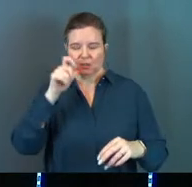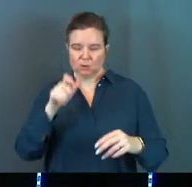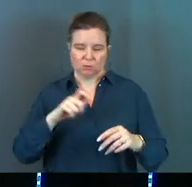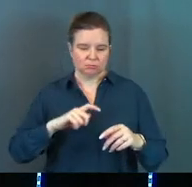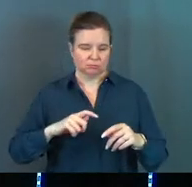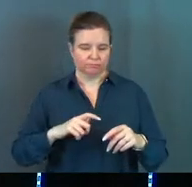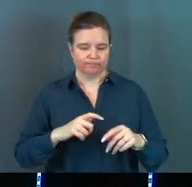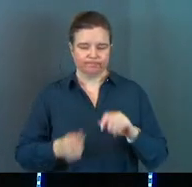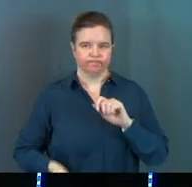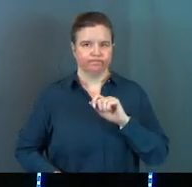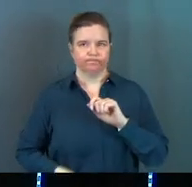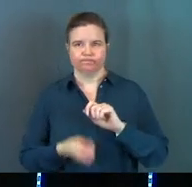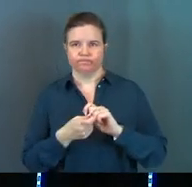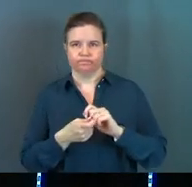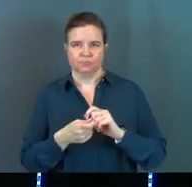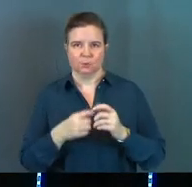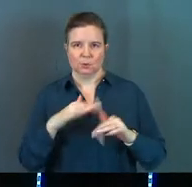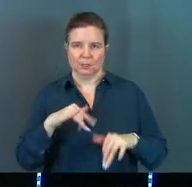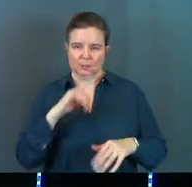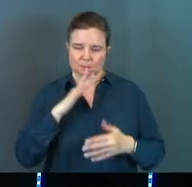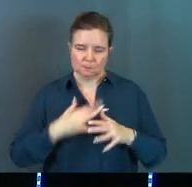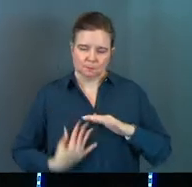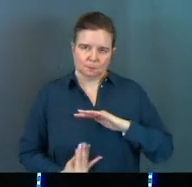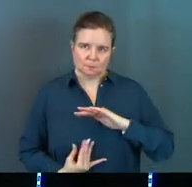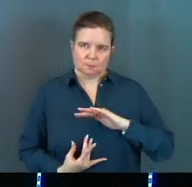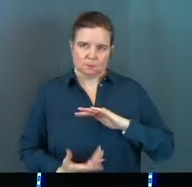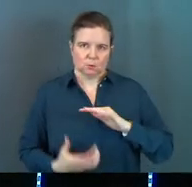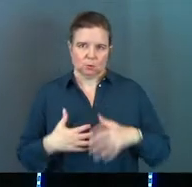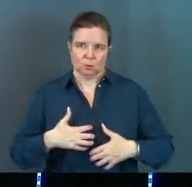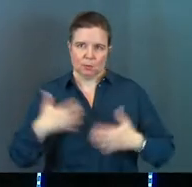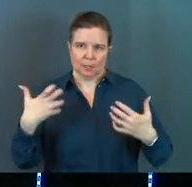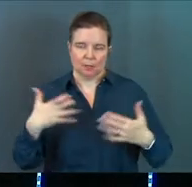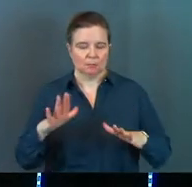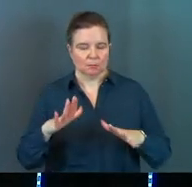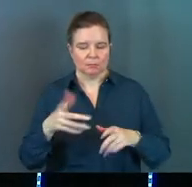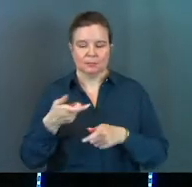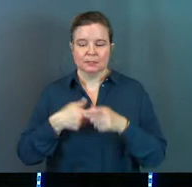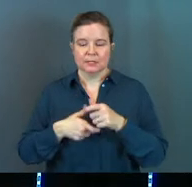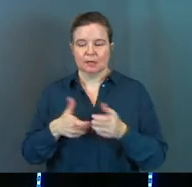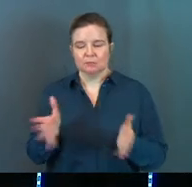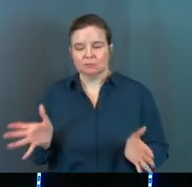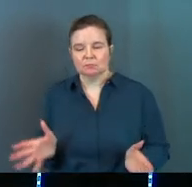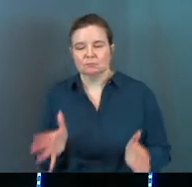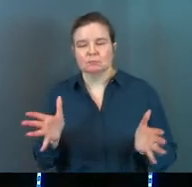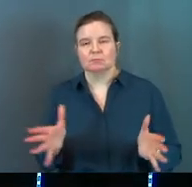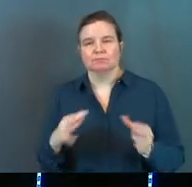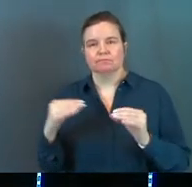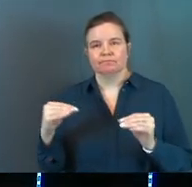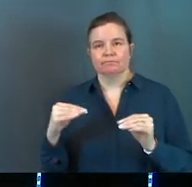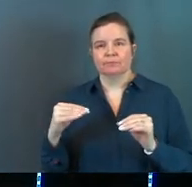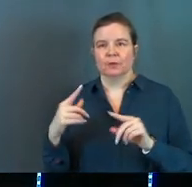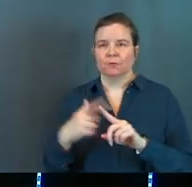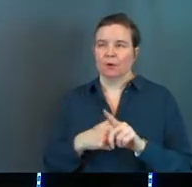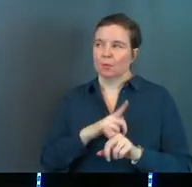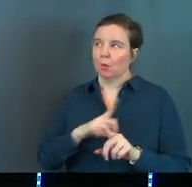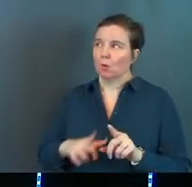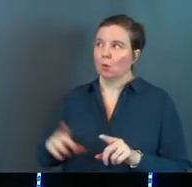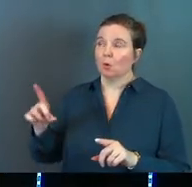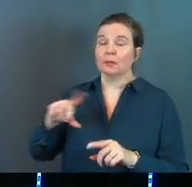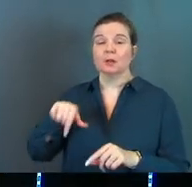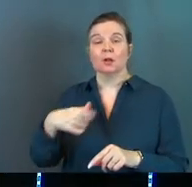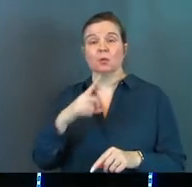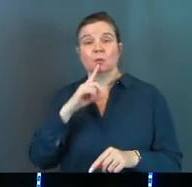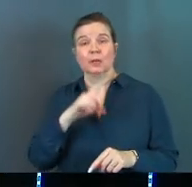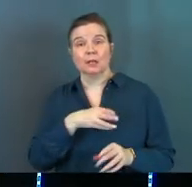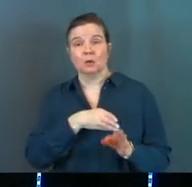your children to anger by the way that you treat them. Rather, bring them up with the discipline and instruction that comes from the Lord. So this is another